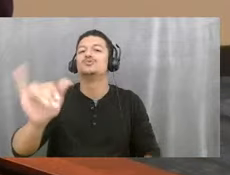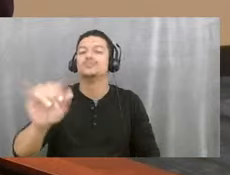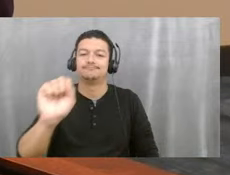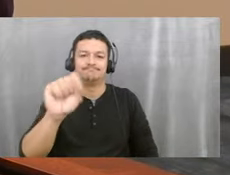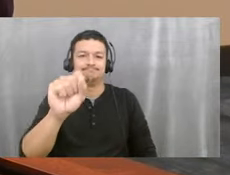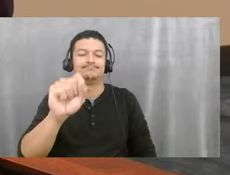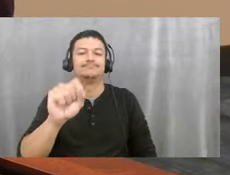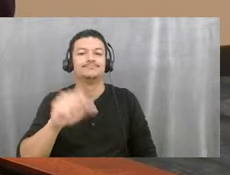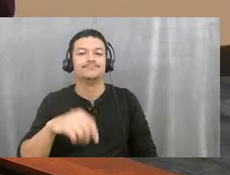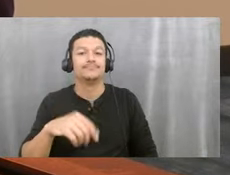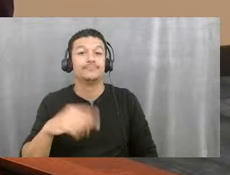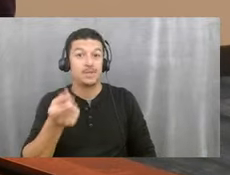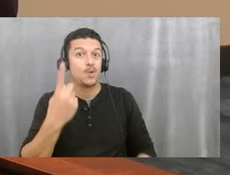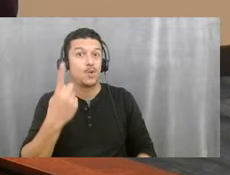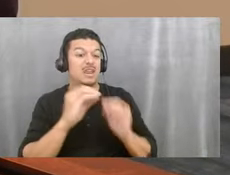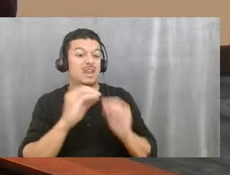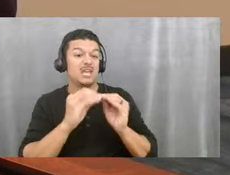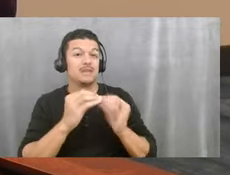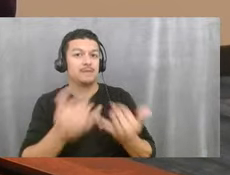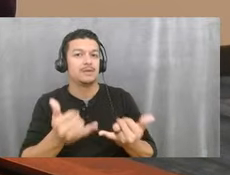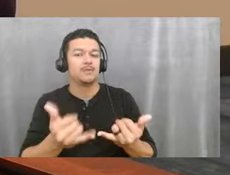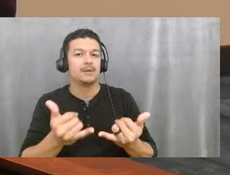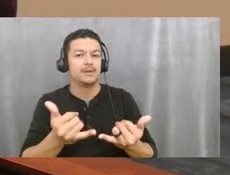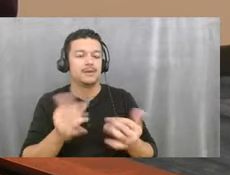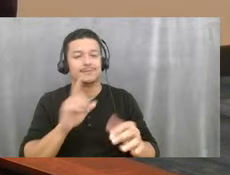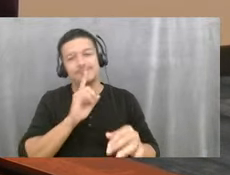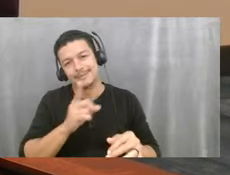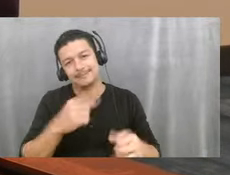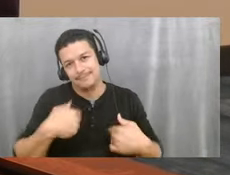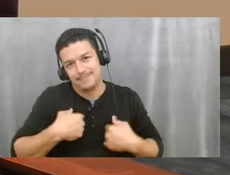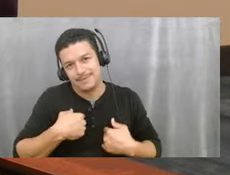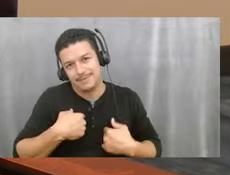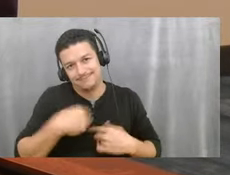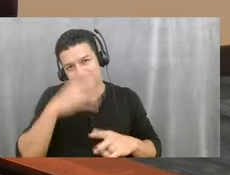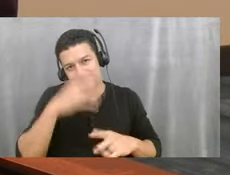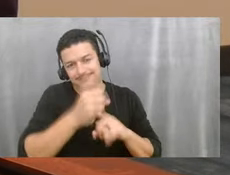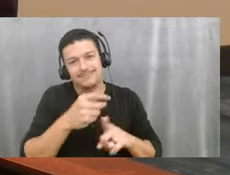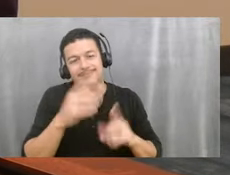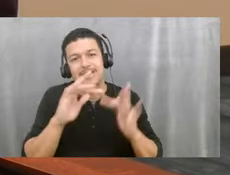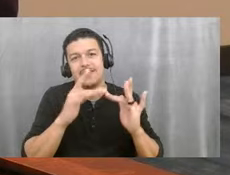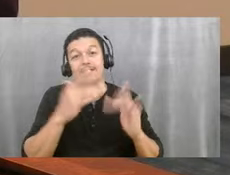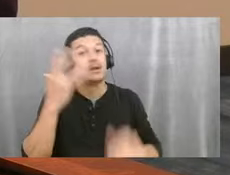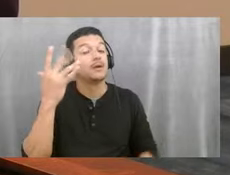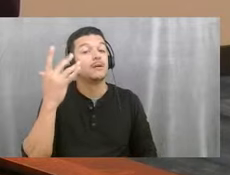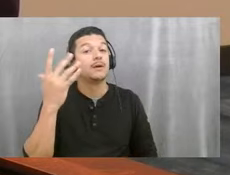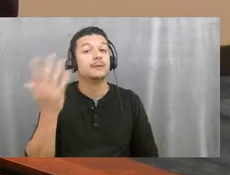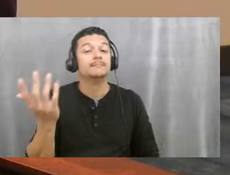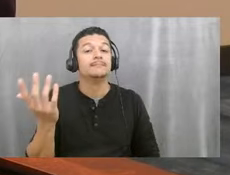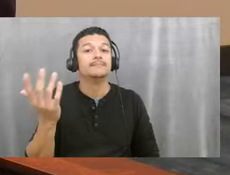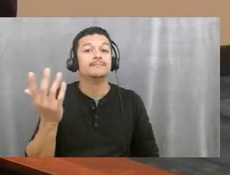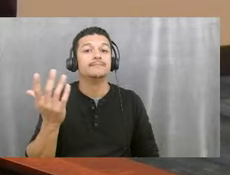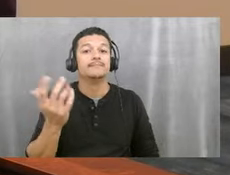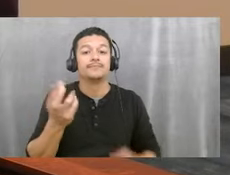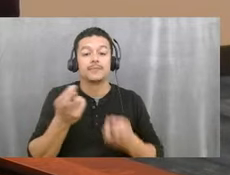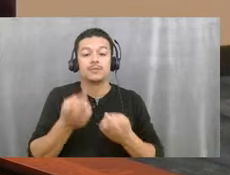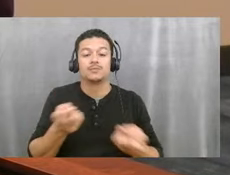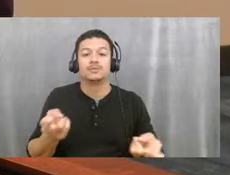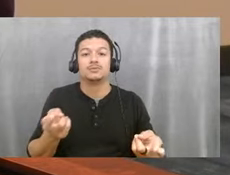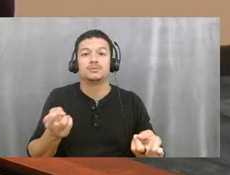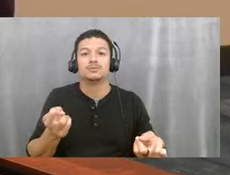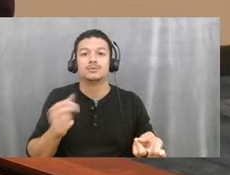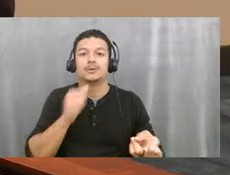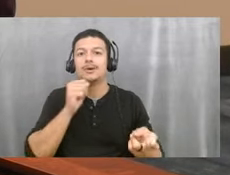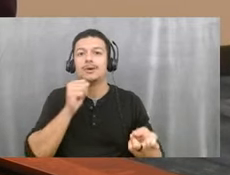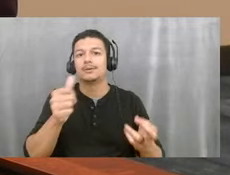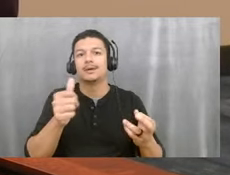one of the edits that we're doing now, and what I really like about the virtual presence of this is that resources are not infinite within the